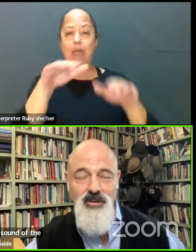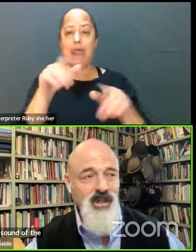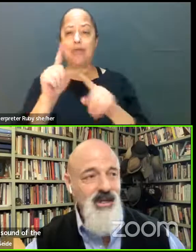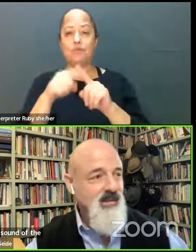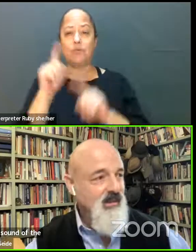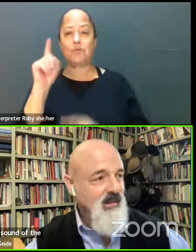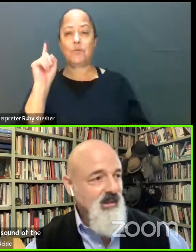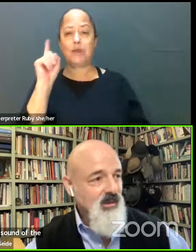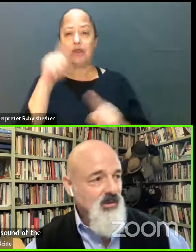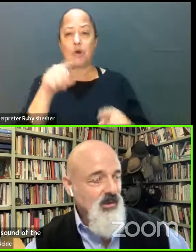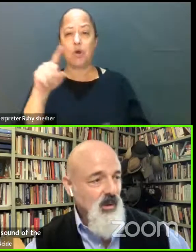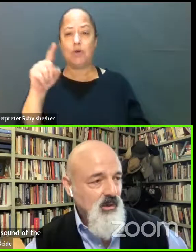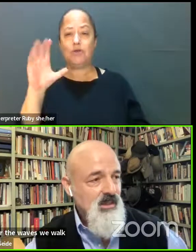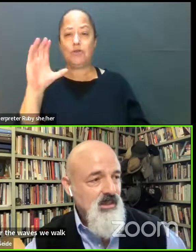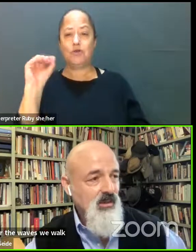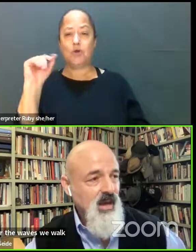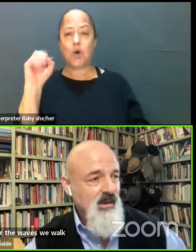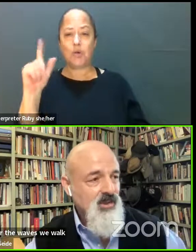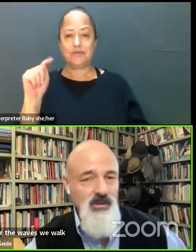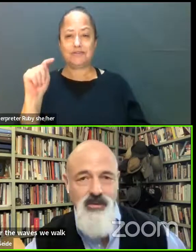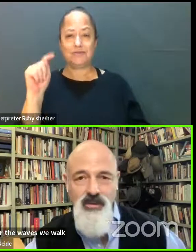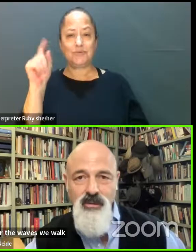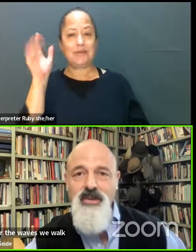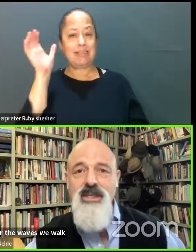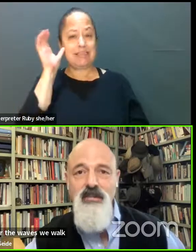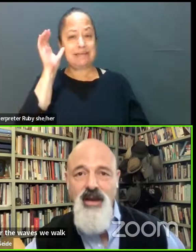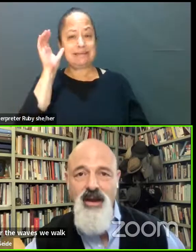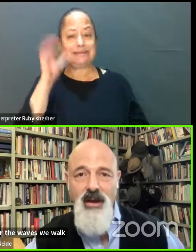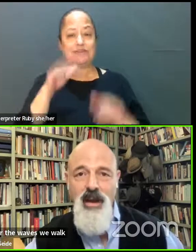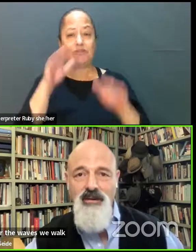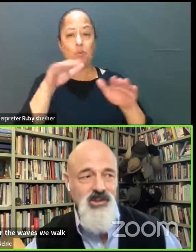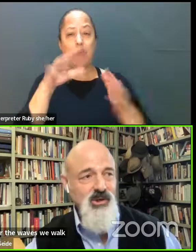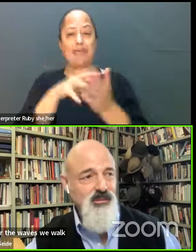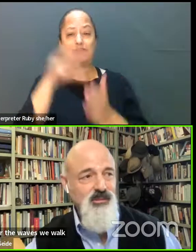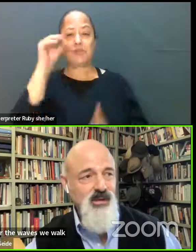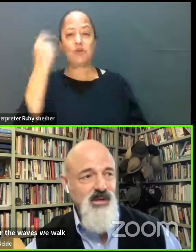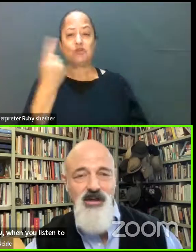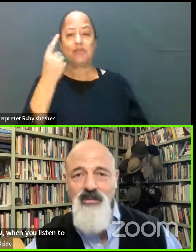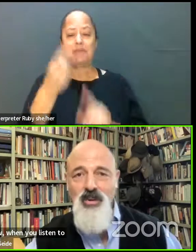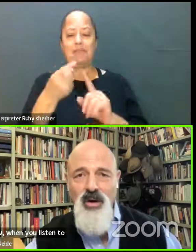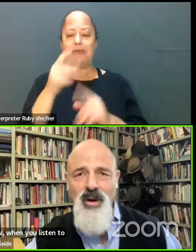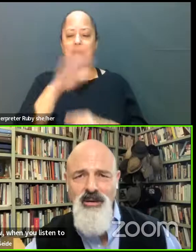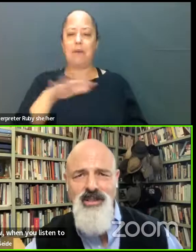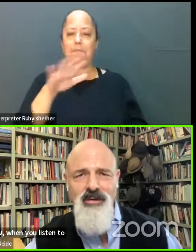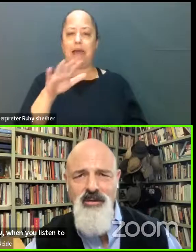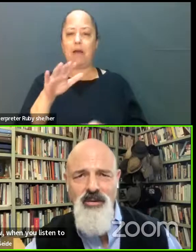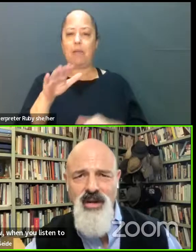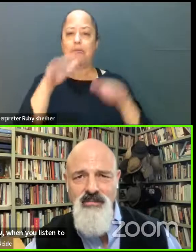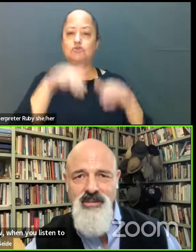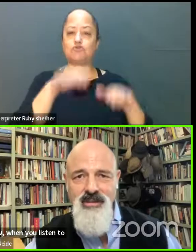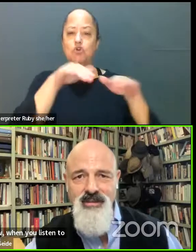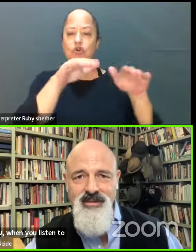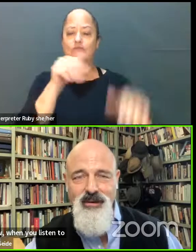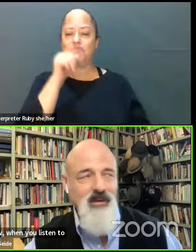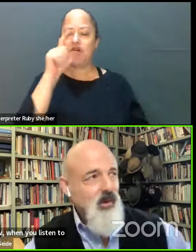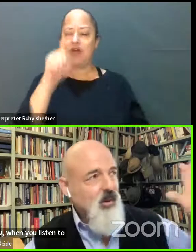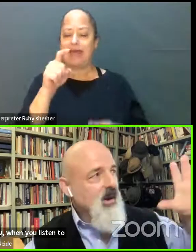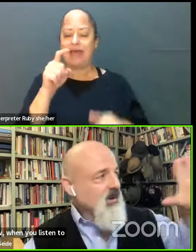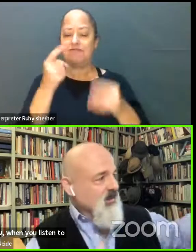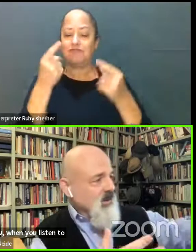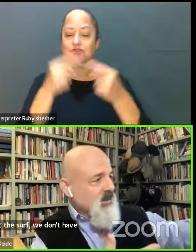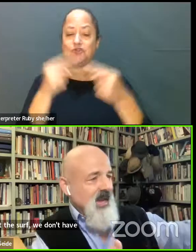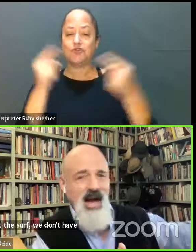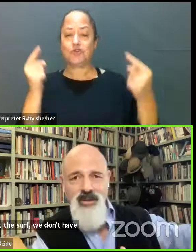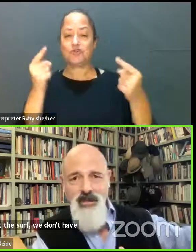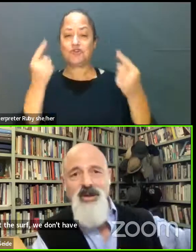you know, the coastline. And, you when you listen to the waves, you learn something about the surf. You don't have to agree or disagree with the waves. You don't have to